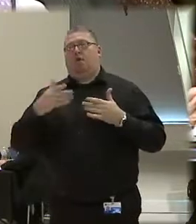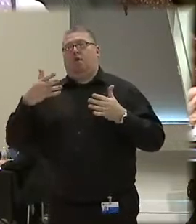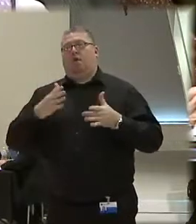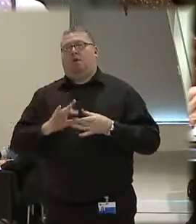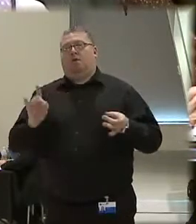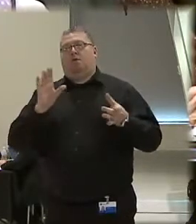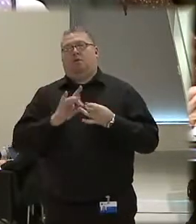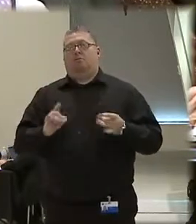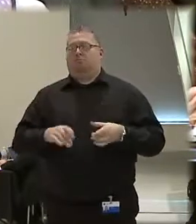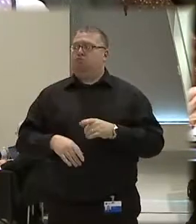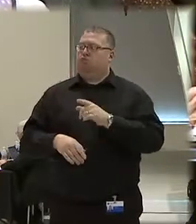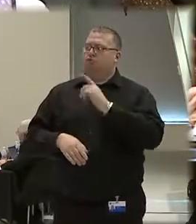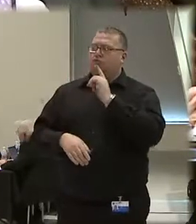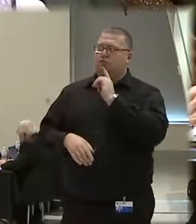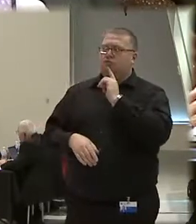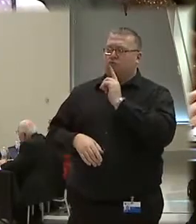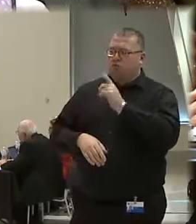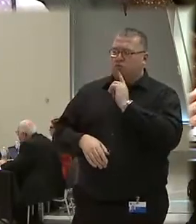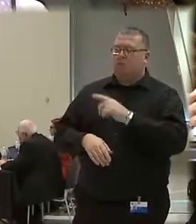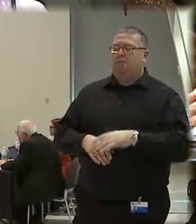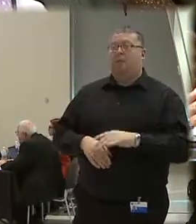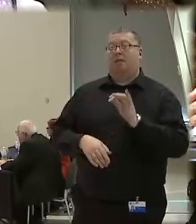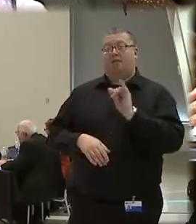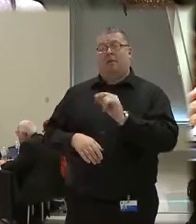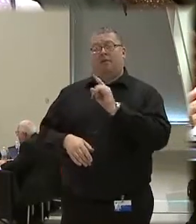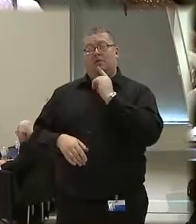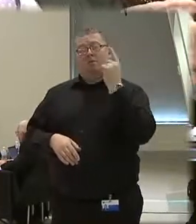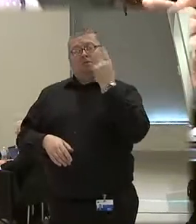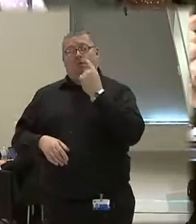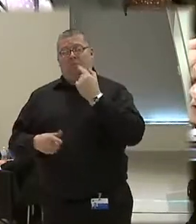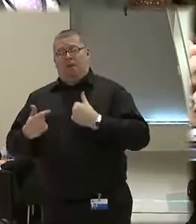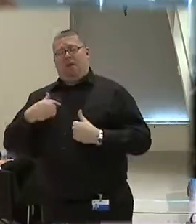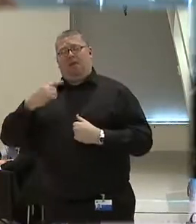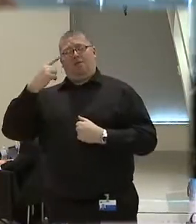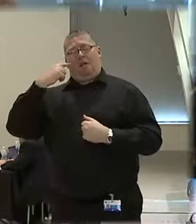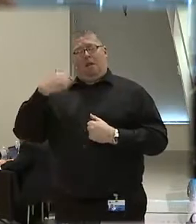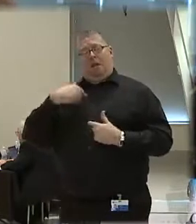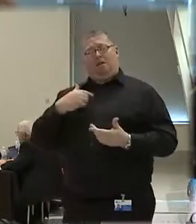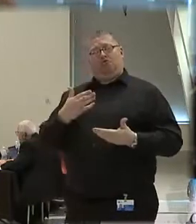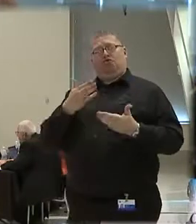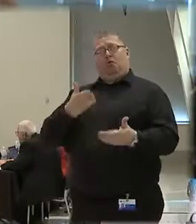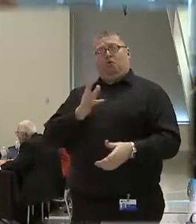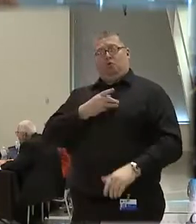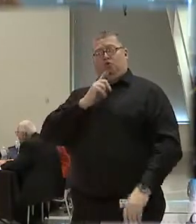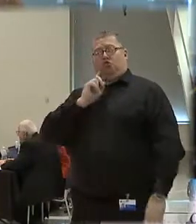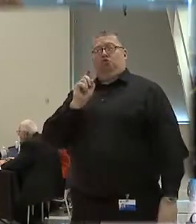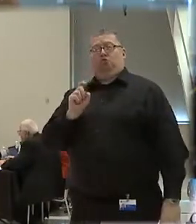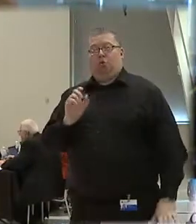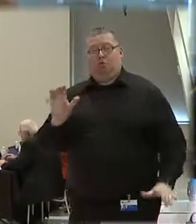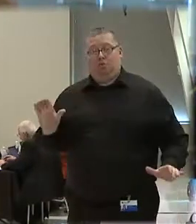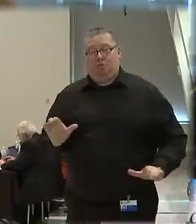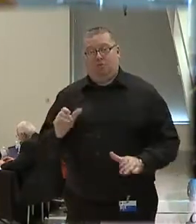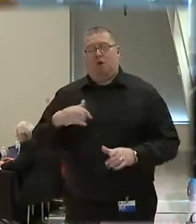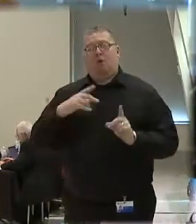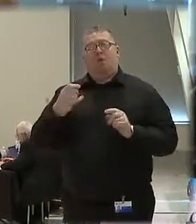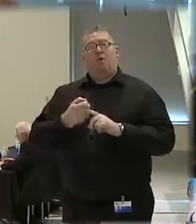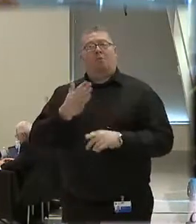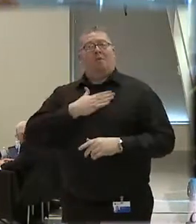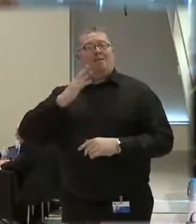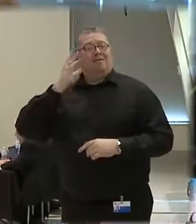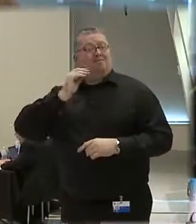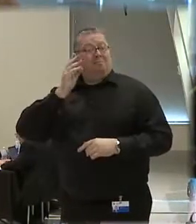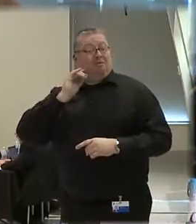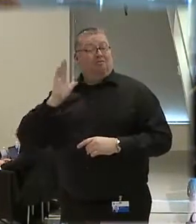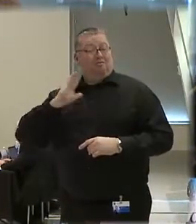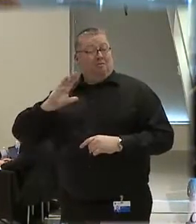your statement. Sure. That is something that I think I suggest that we should do. And I do that from the experience that I've had